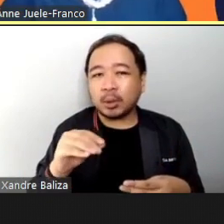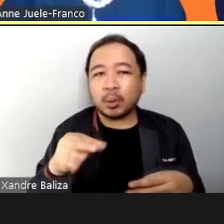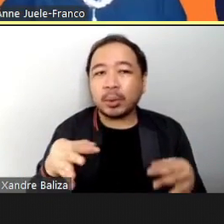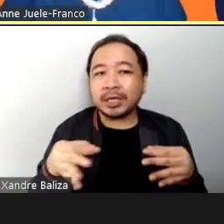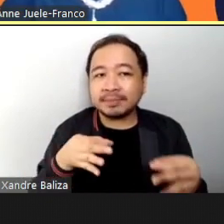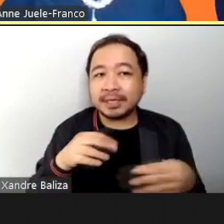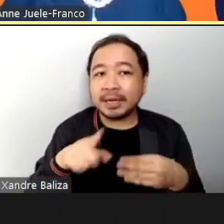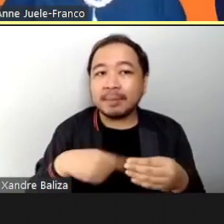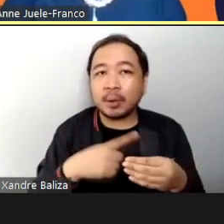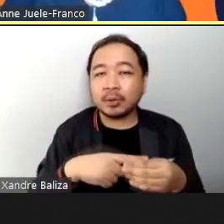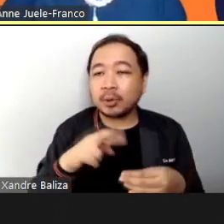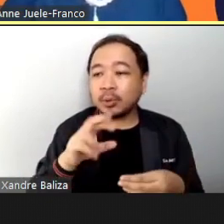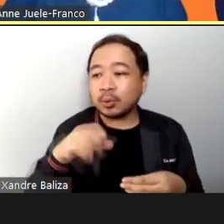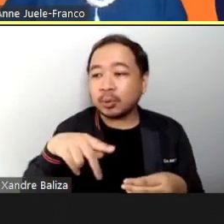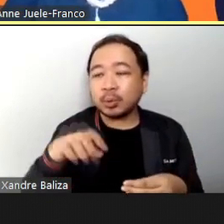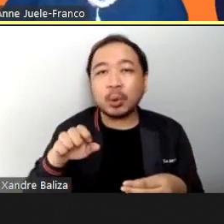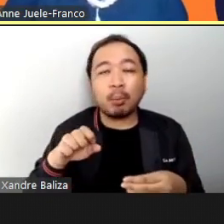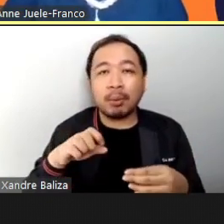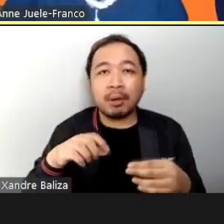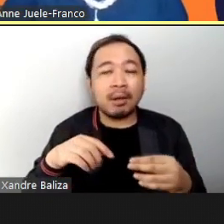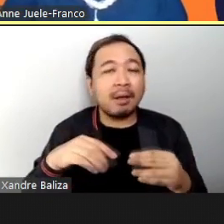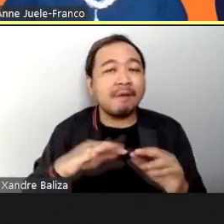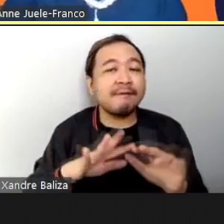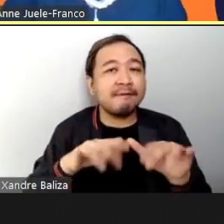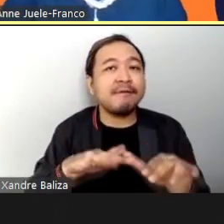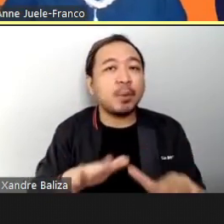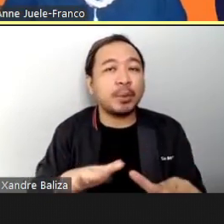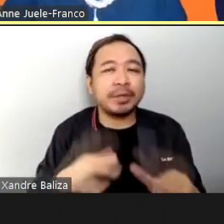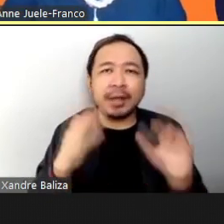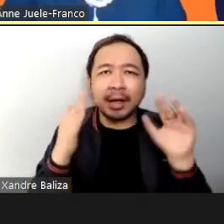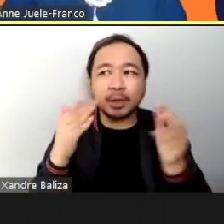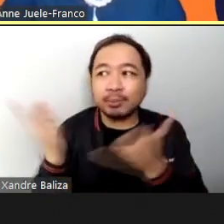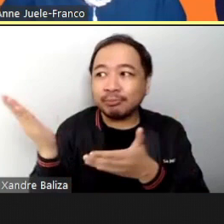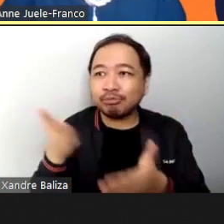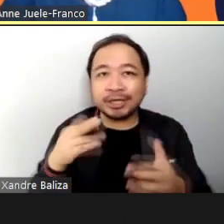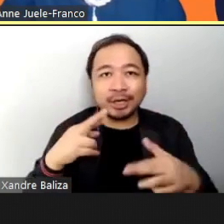all have your ropes with you So we can follow the exercises later